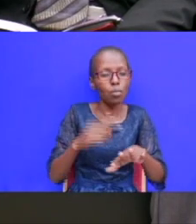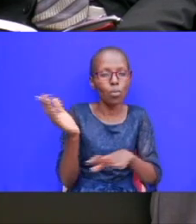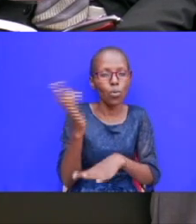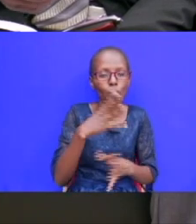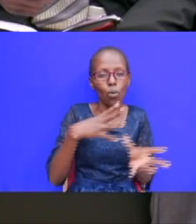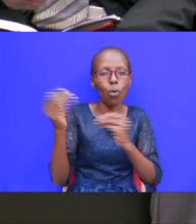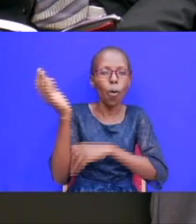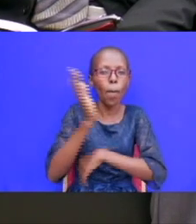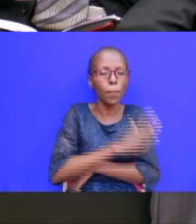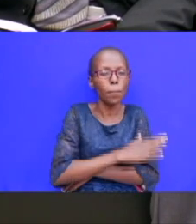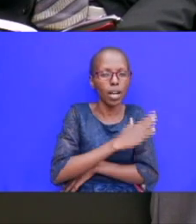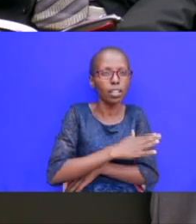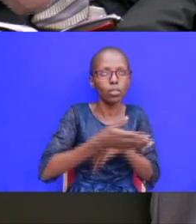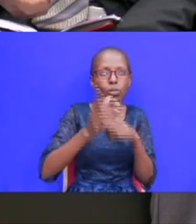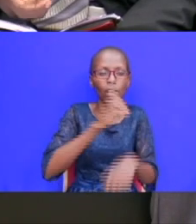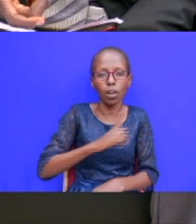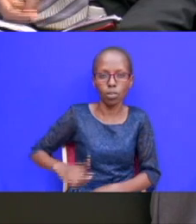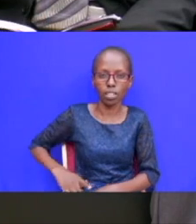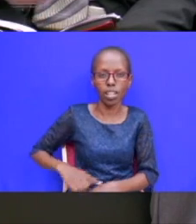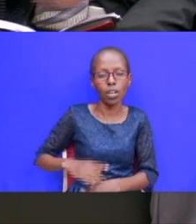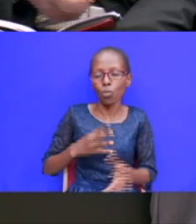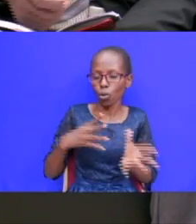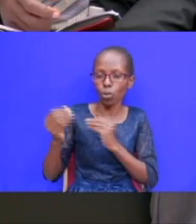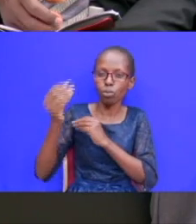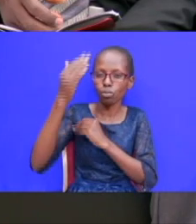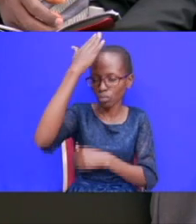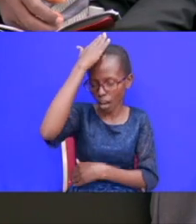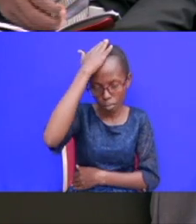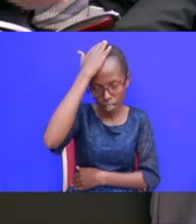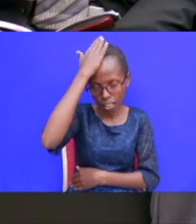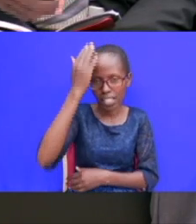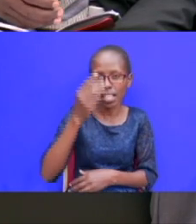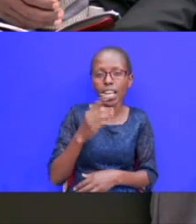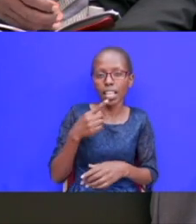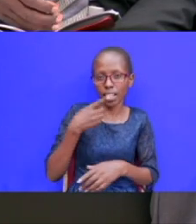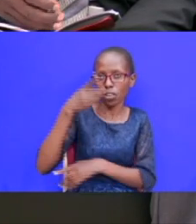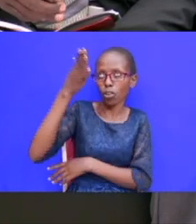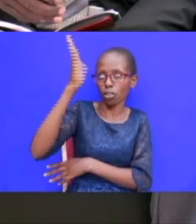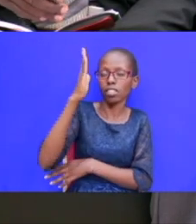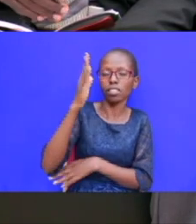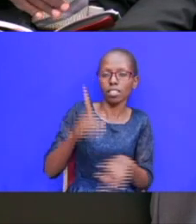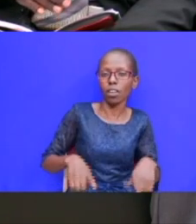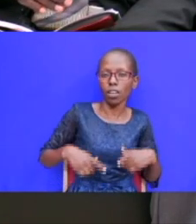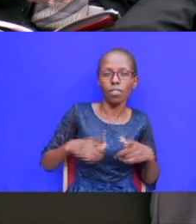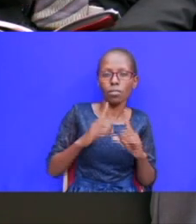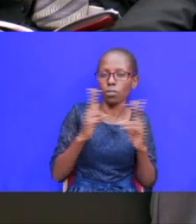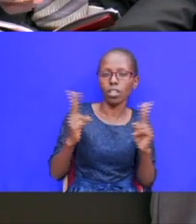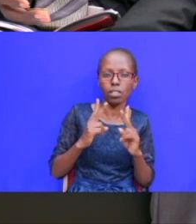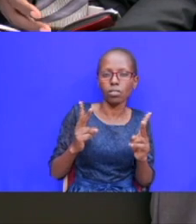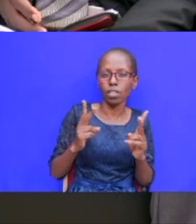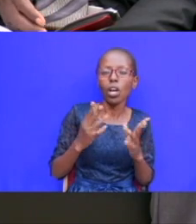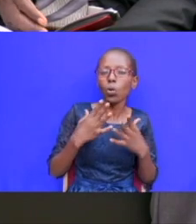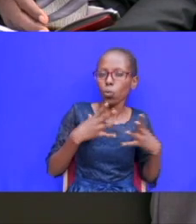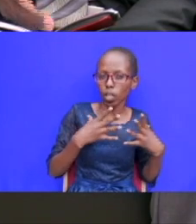such humility we realize that it's a god it's a lord in our lives and when we go there i want to say that we we also need to